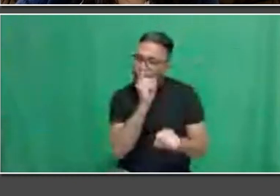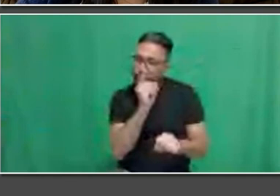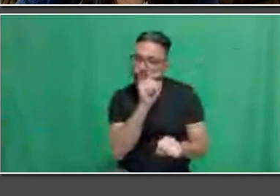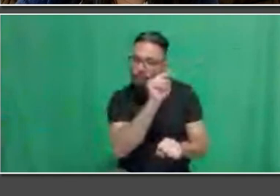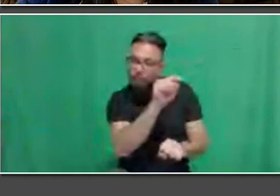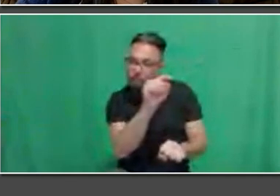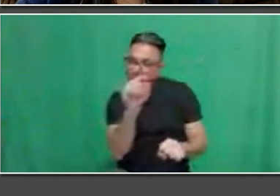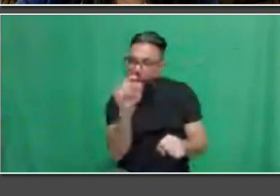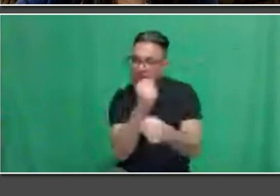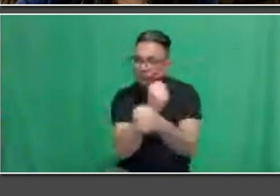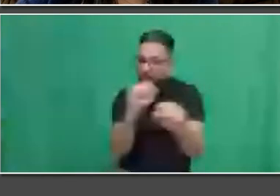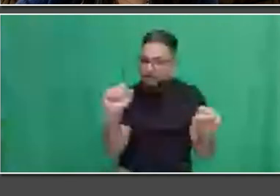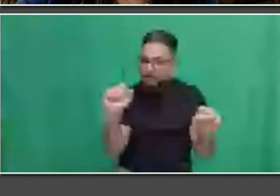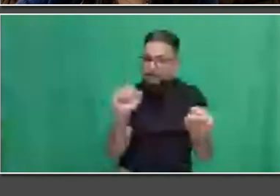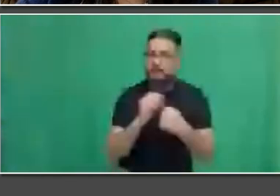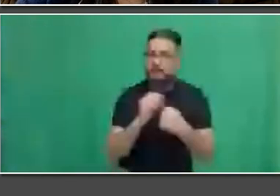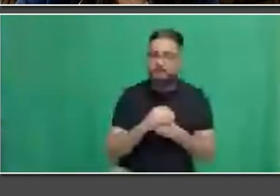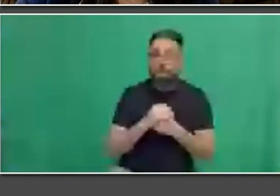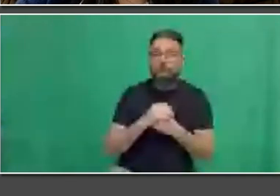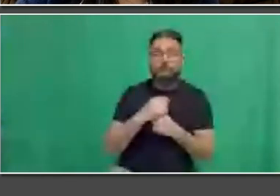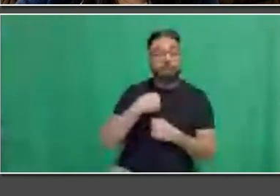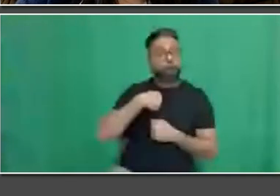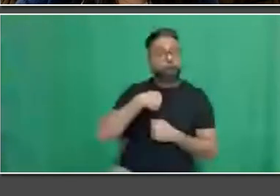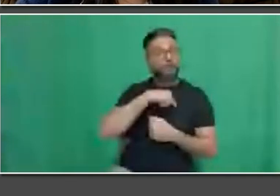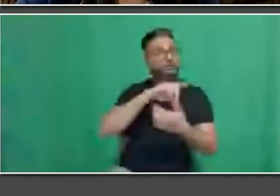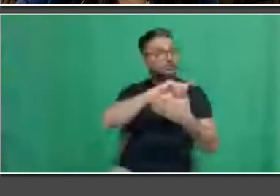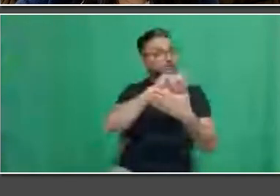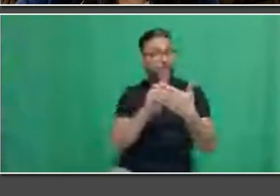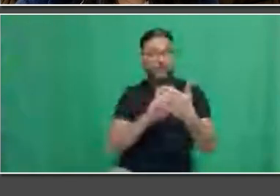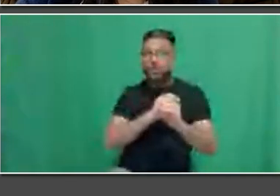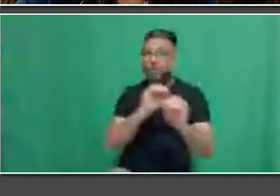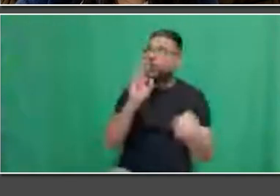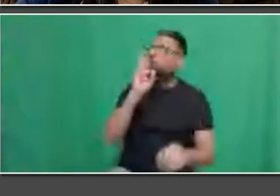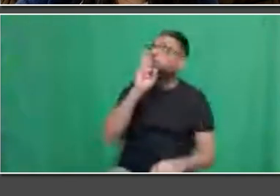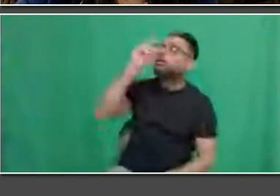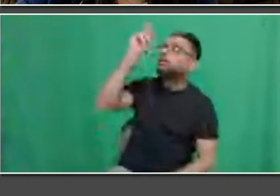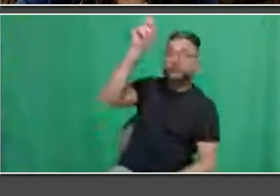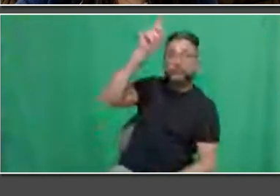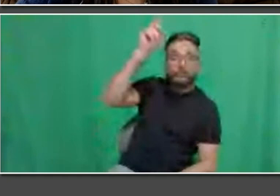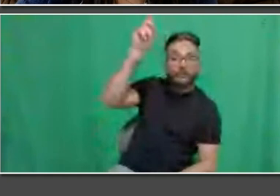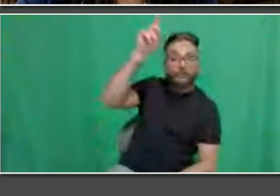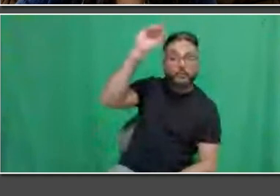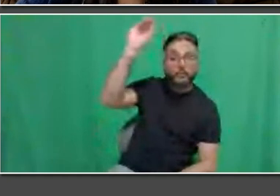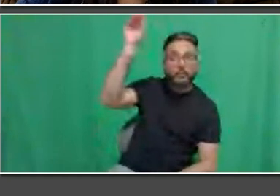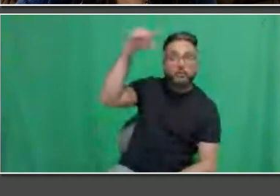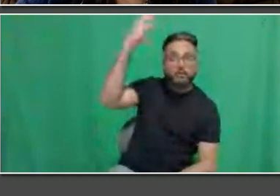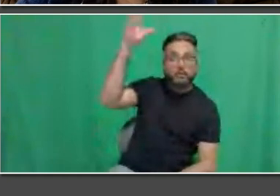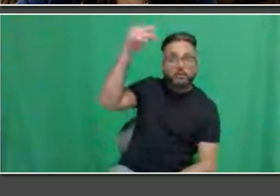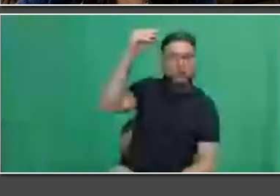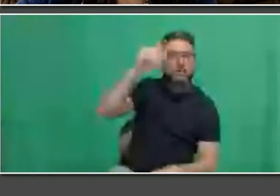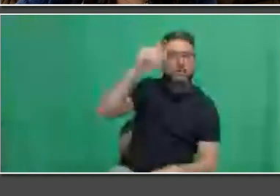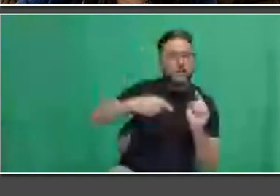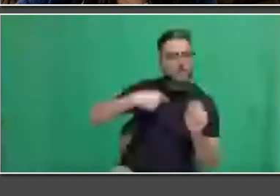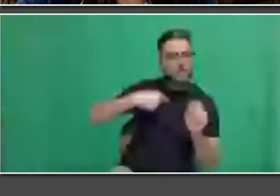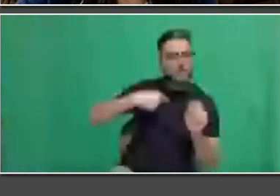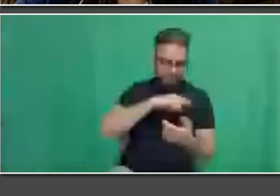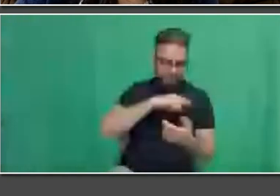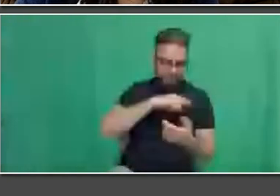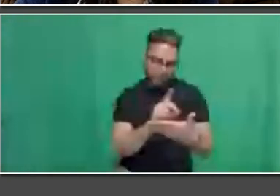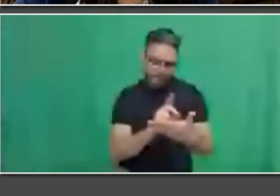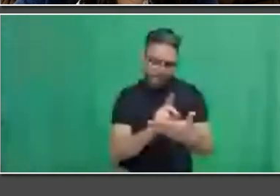design the main line that fits water to it. So ensuring it is working properly is of paramount importance.